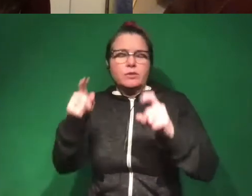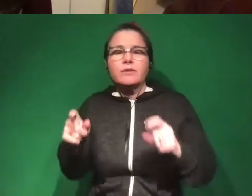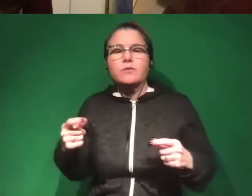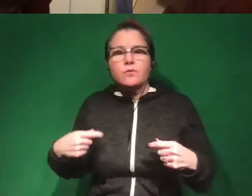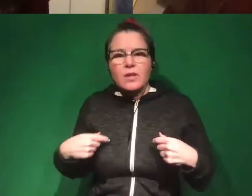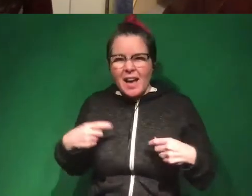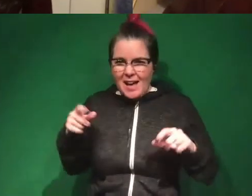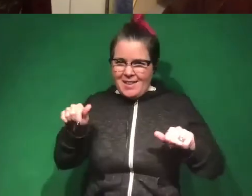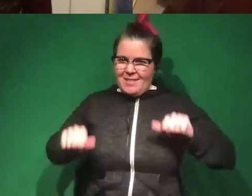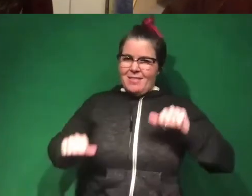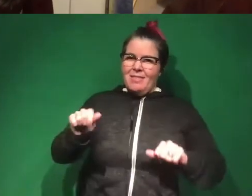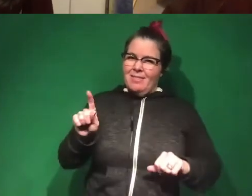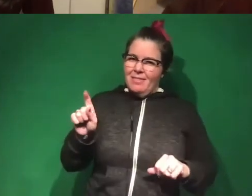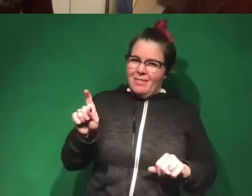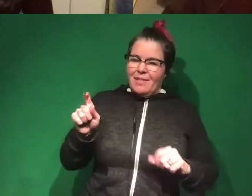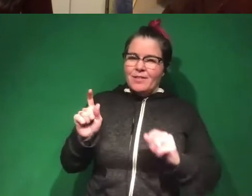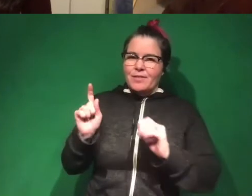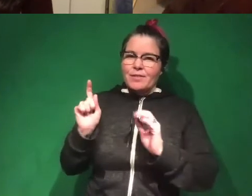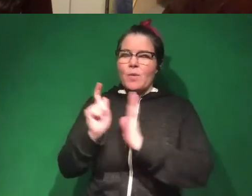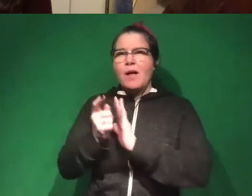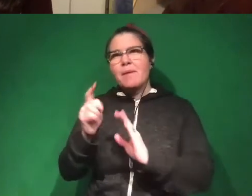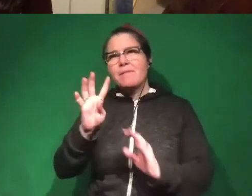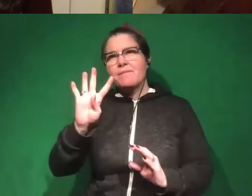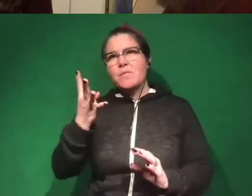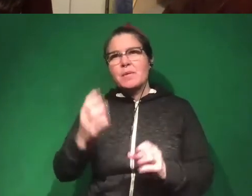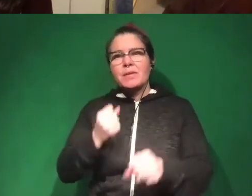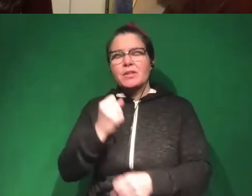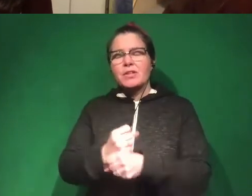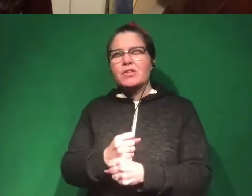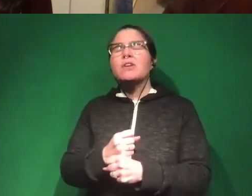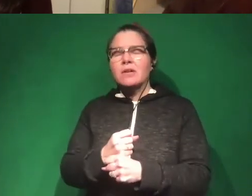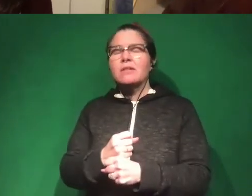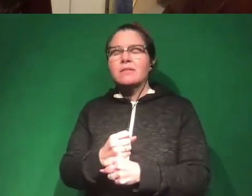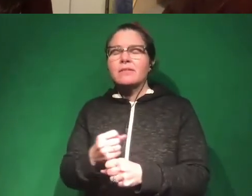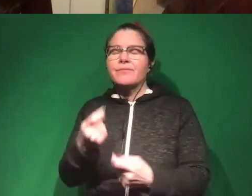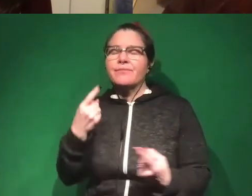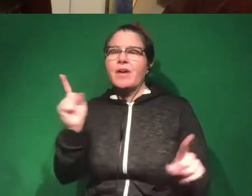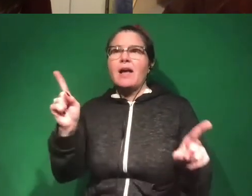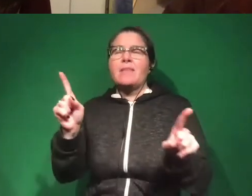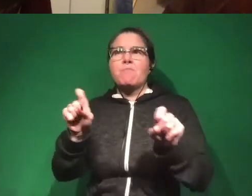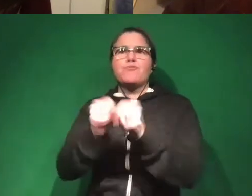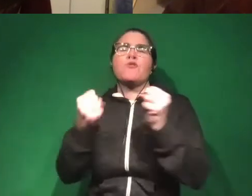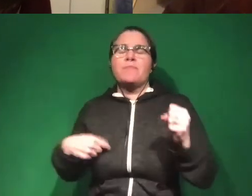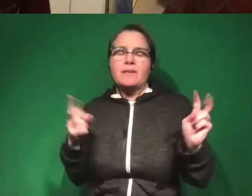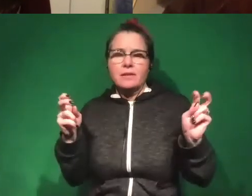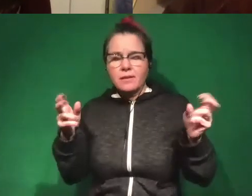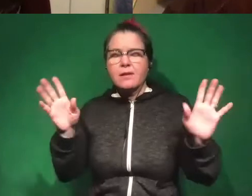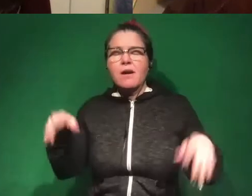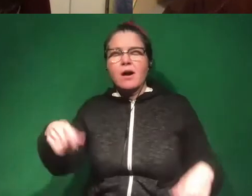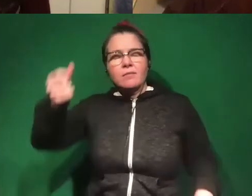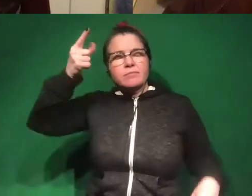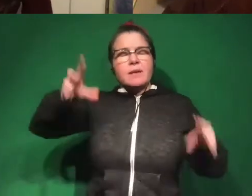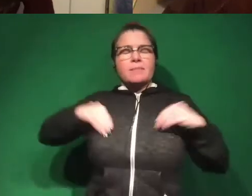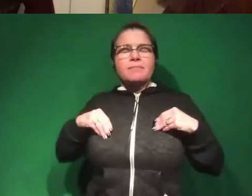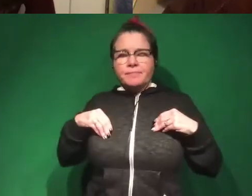was very skeptical for a while. And I think around year four, I was, they finally broke me. And I was like, you know what? This is a very cool way